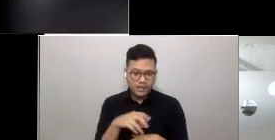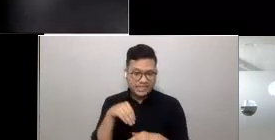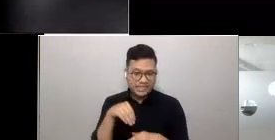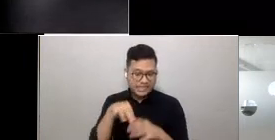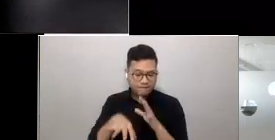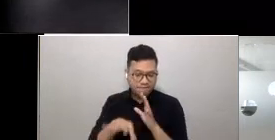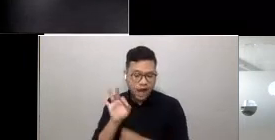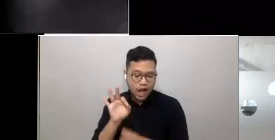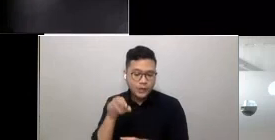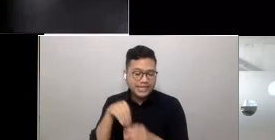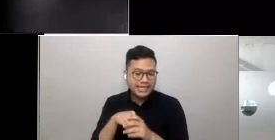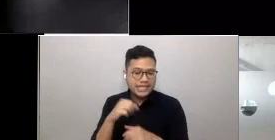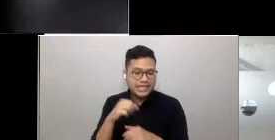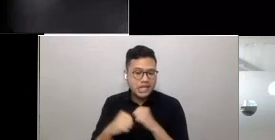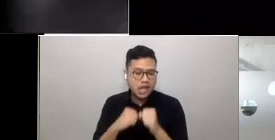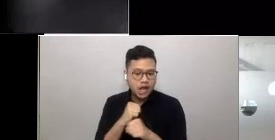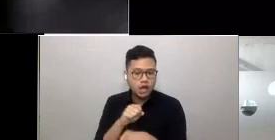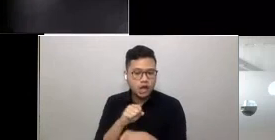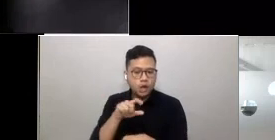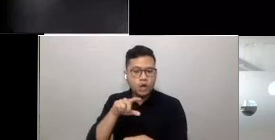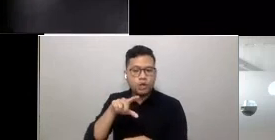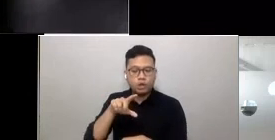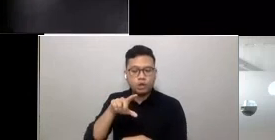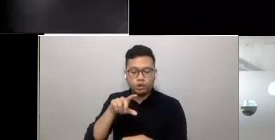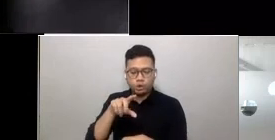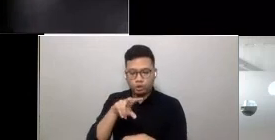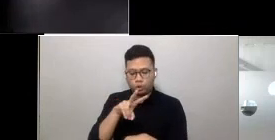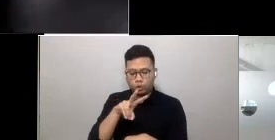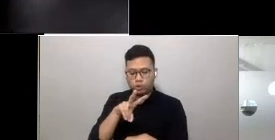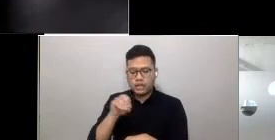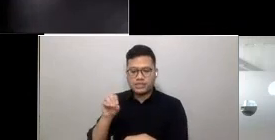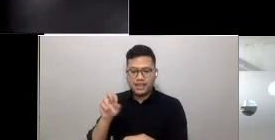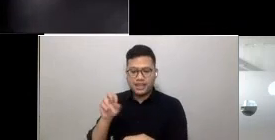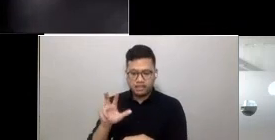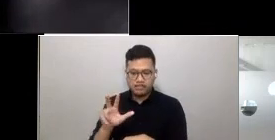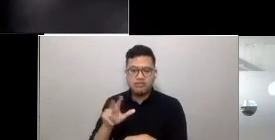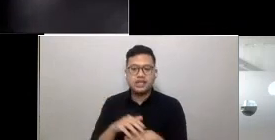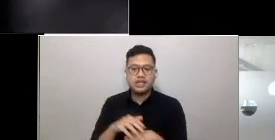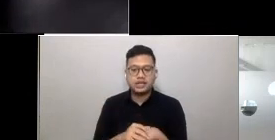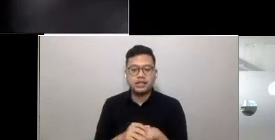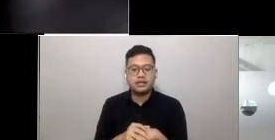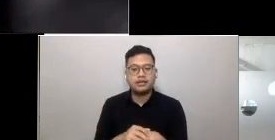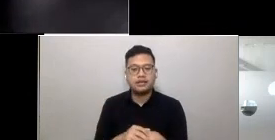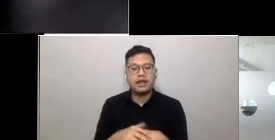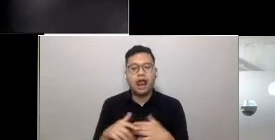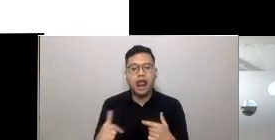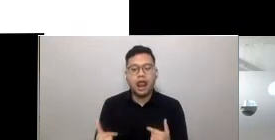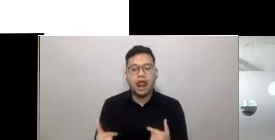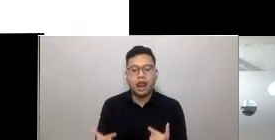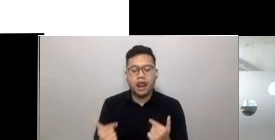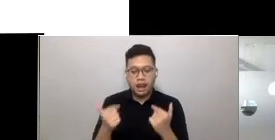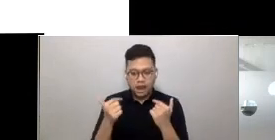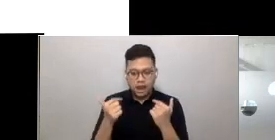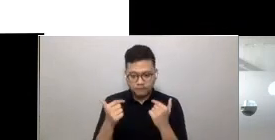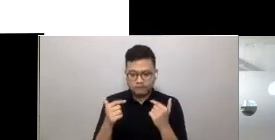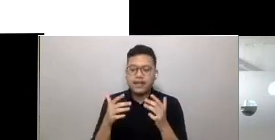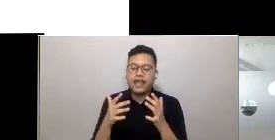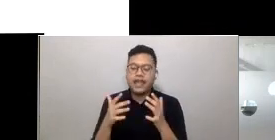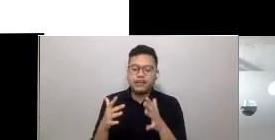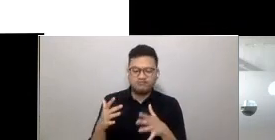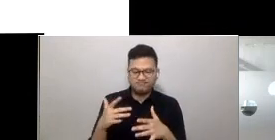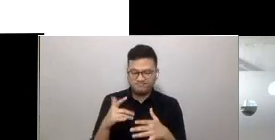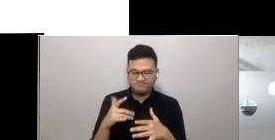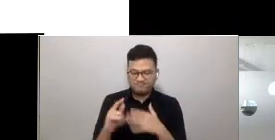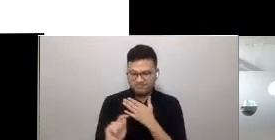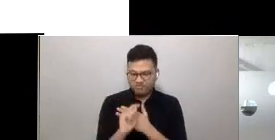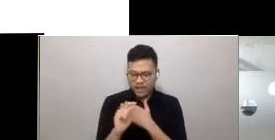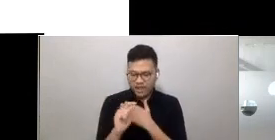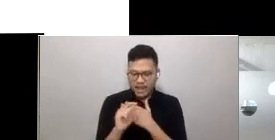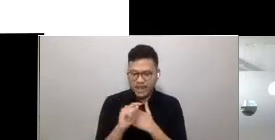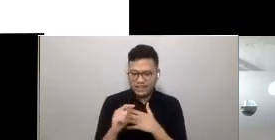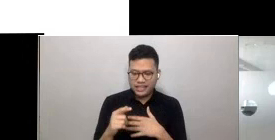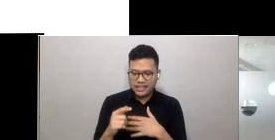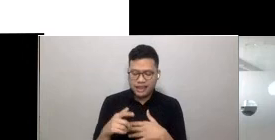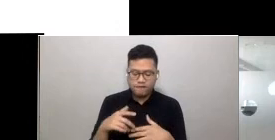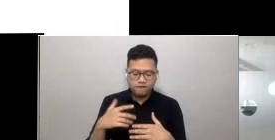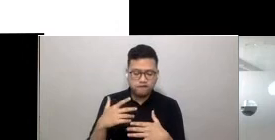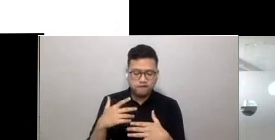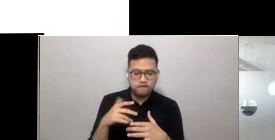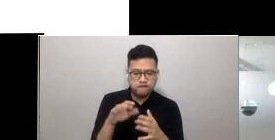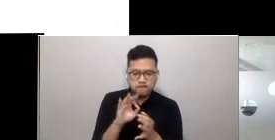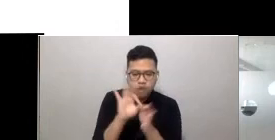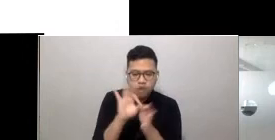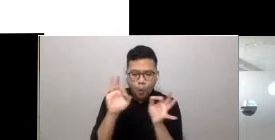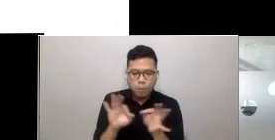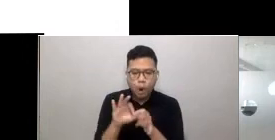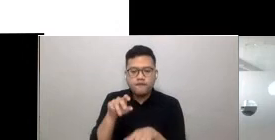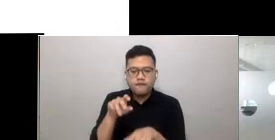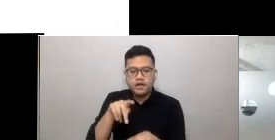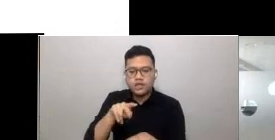resulted in the development of highly contagious and potentially life-threatening form of pneumonia. It originated in the Guangdong province